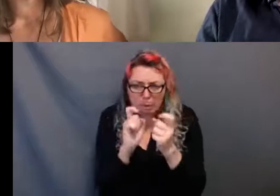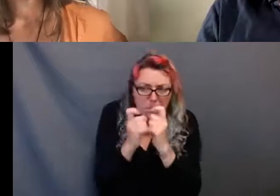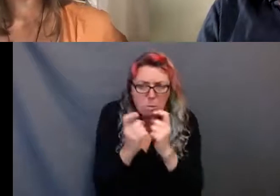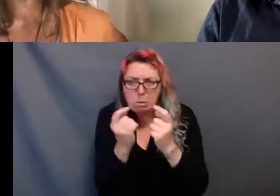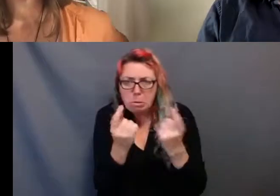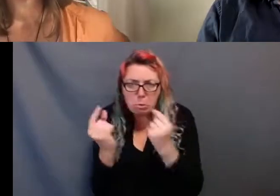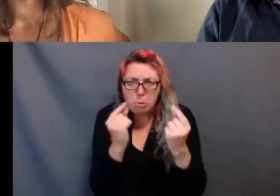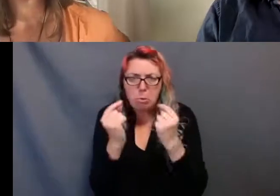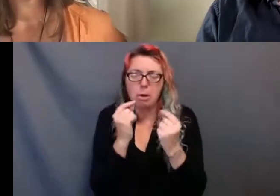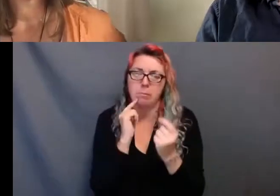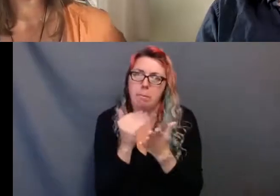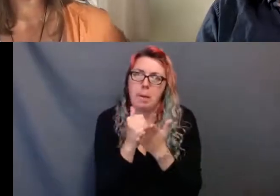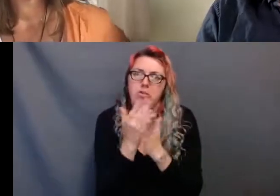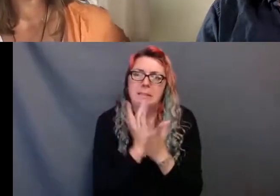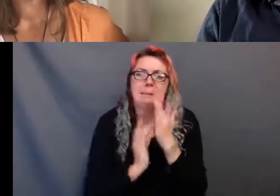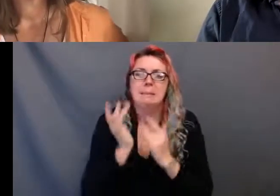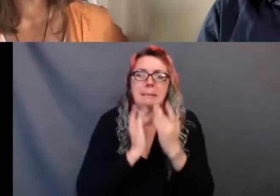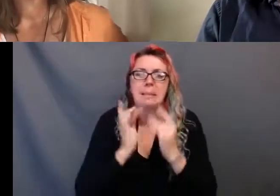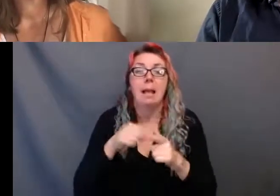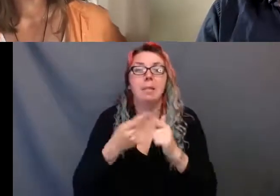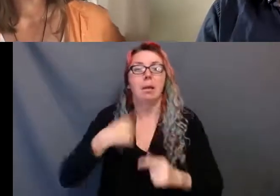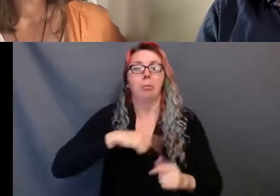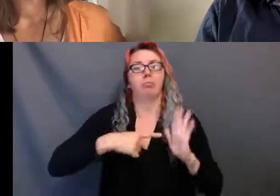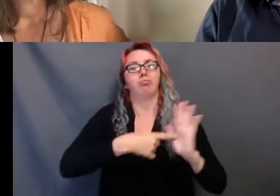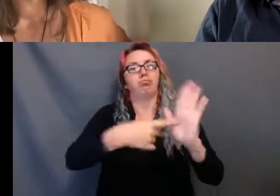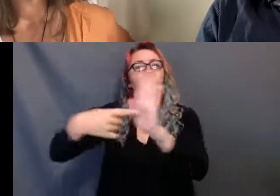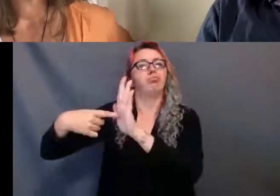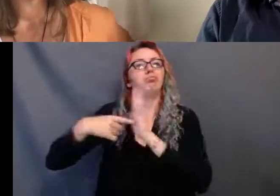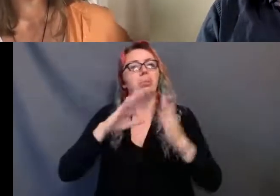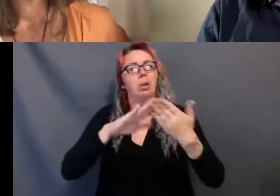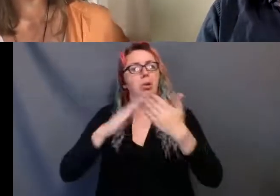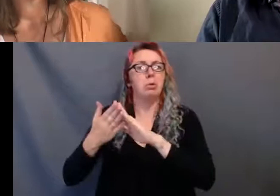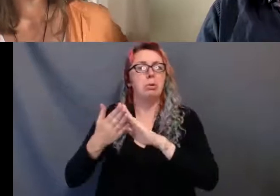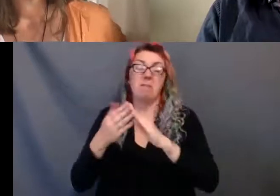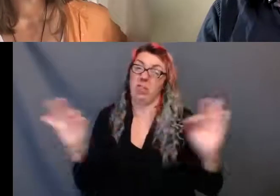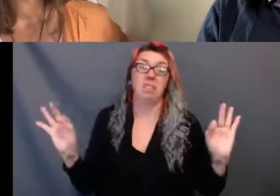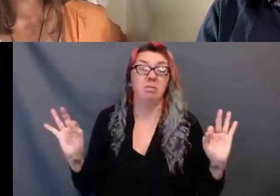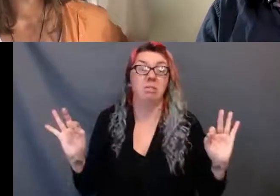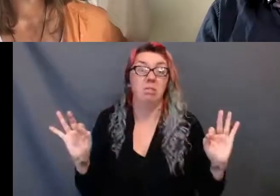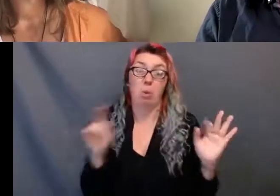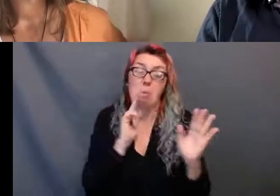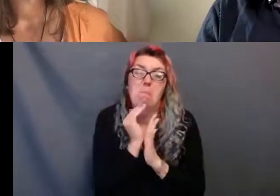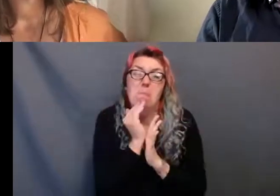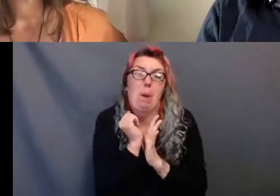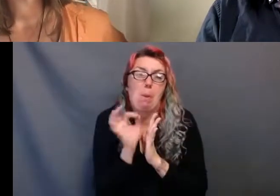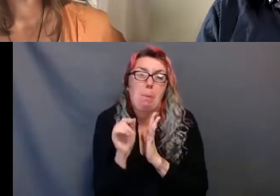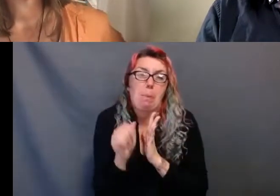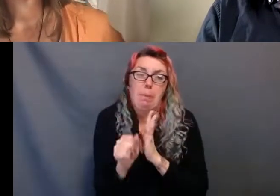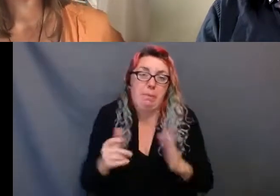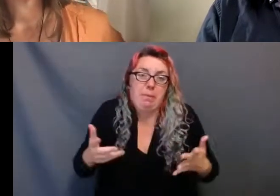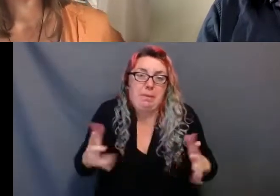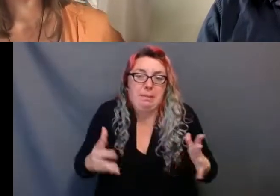Inklikapmukh. They are reference in Inklikapmukh cosmology. And they are entirely compelling, accessible and